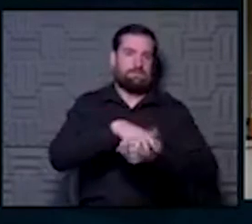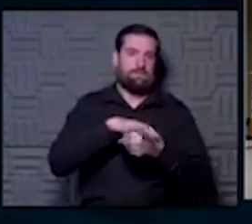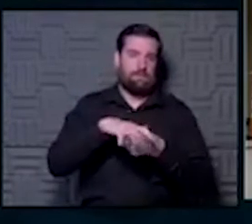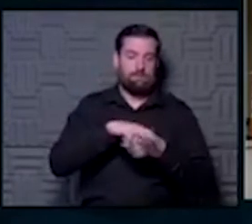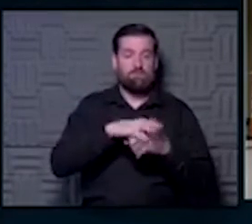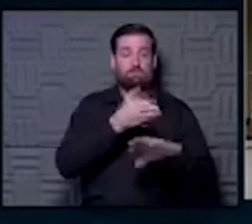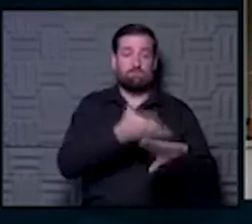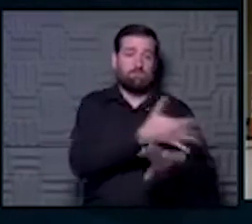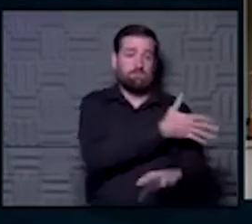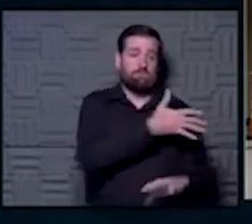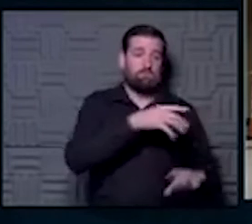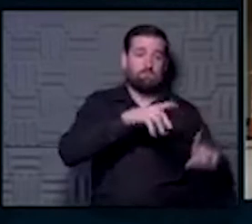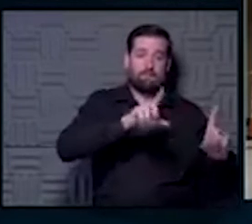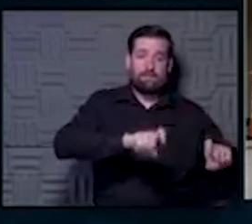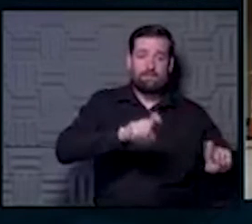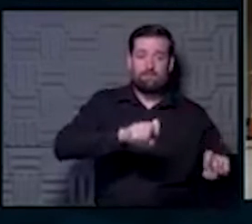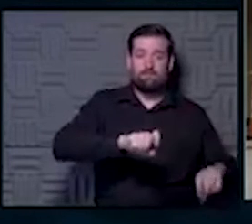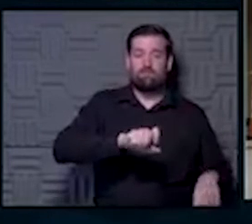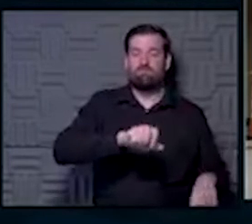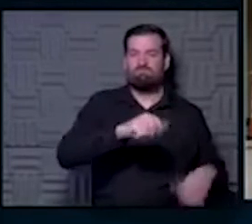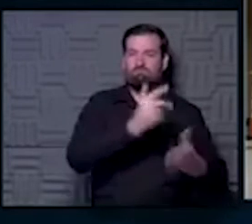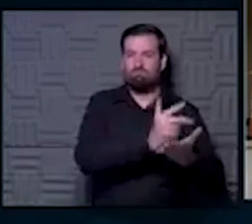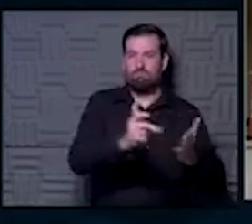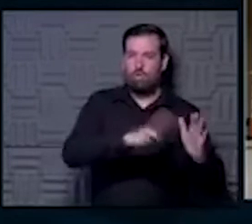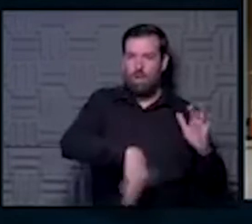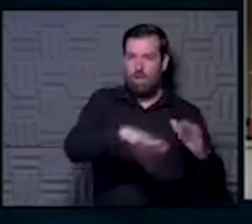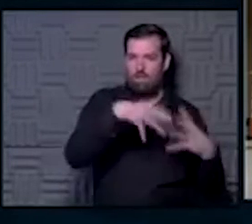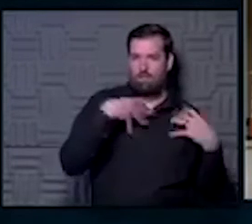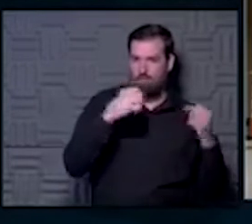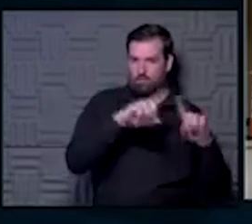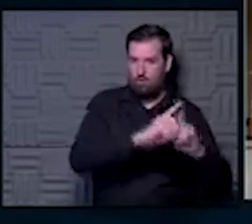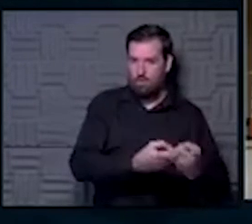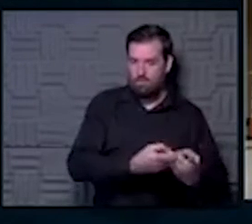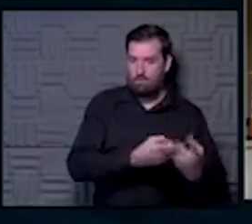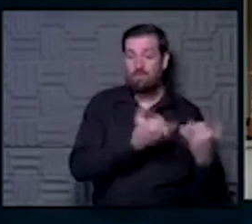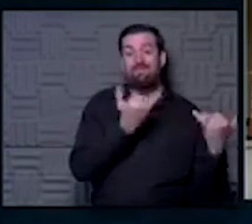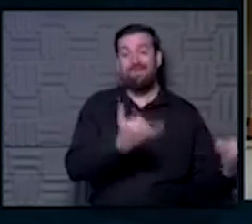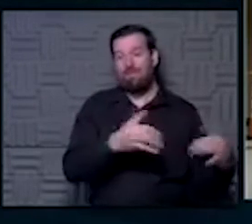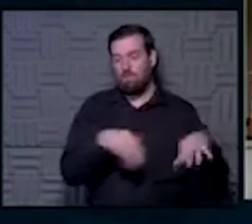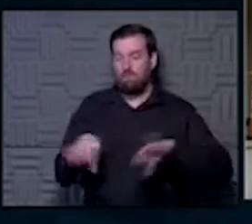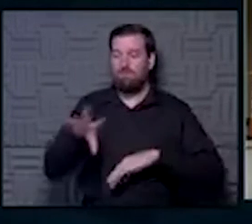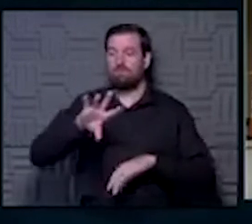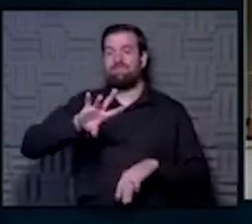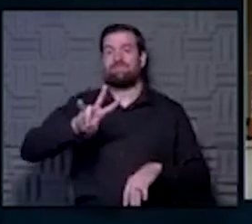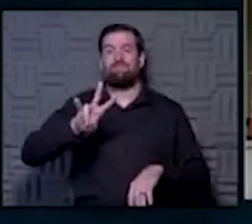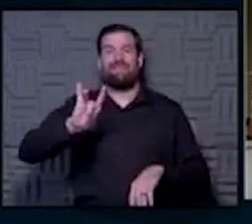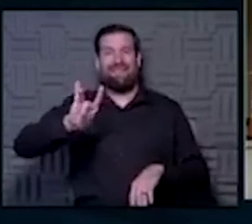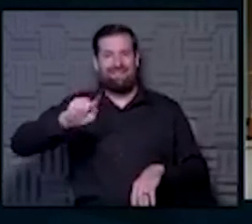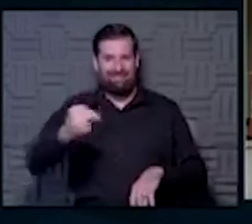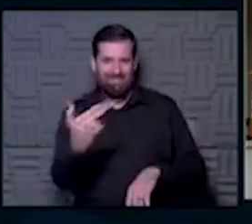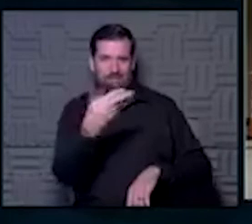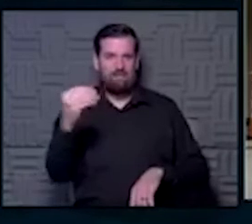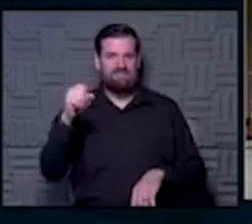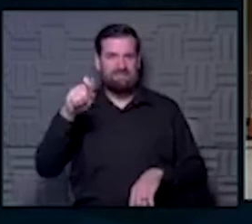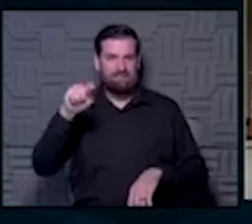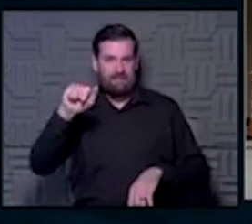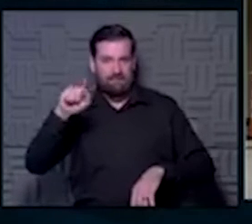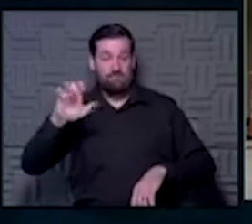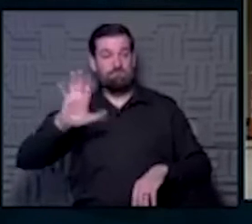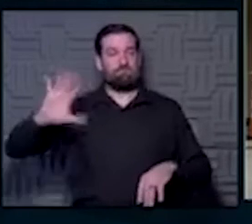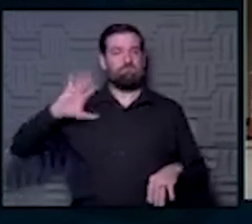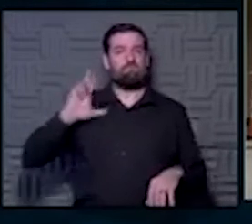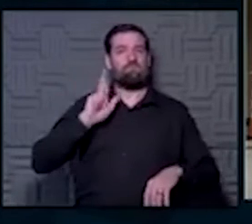We'd previously been doing testing in our parking lot at the health department. But now we are at 78th and State at the former Kmart location.